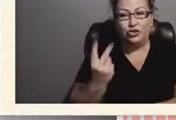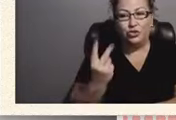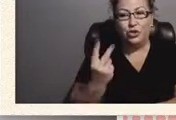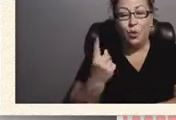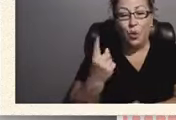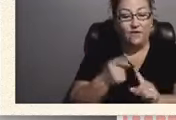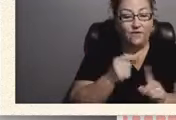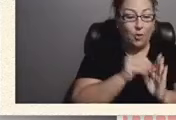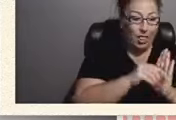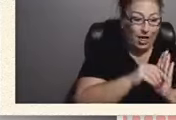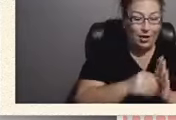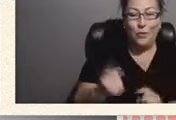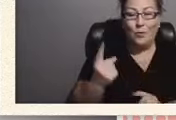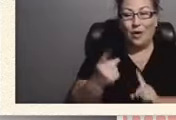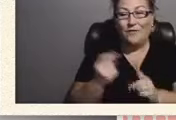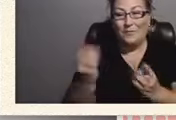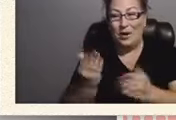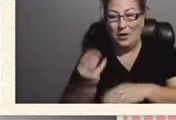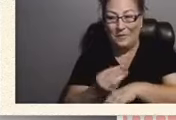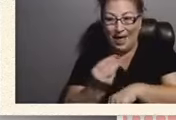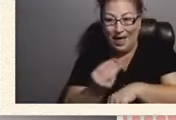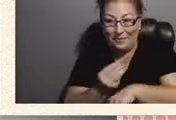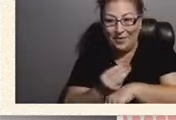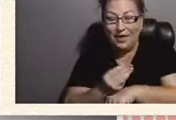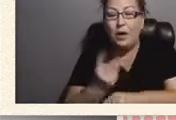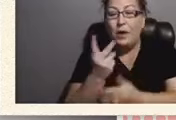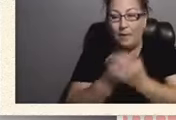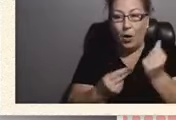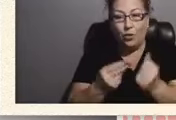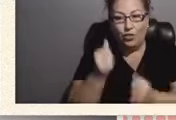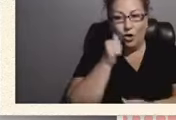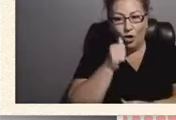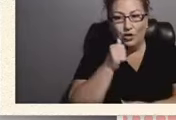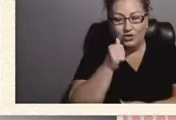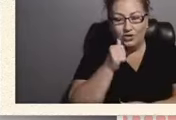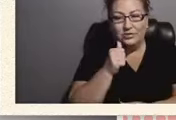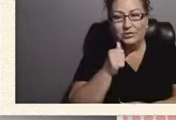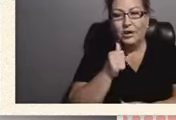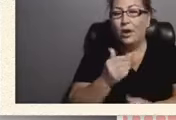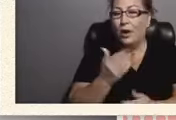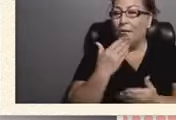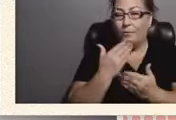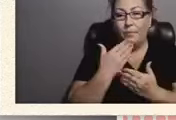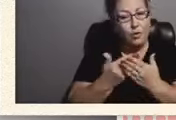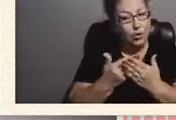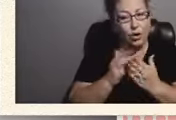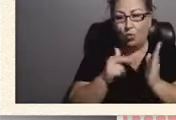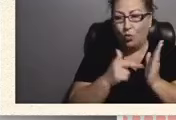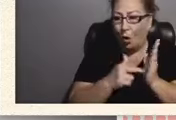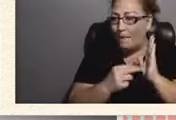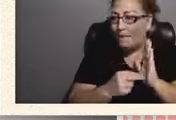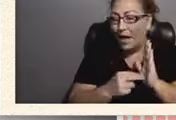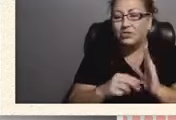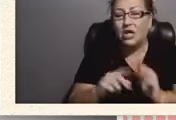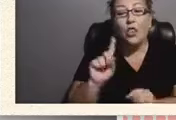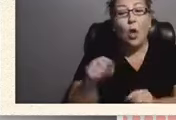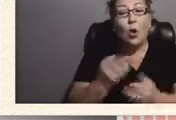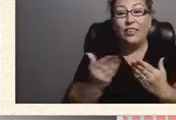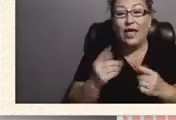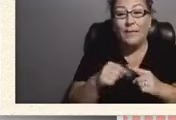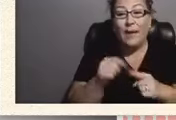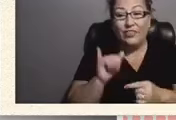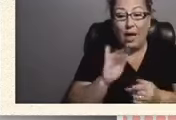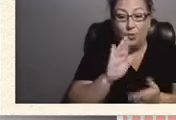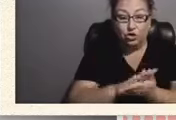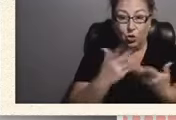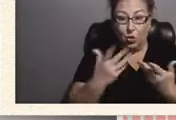from here, Miami. Uh, both of her girls, both are good role models. The only part about that is when school ends, that's it pretty